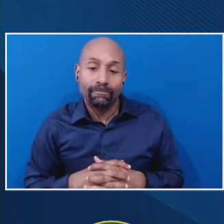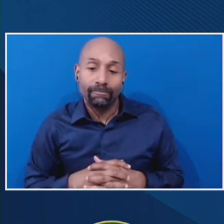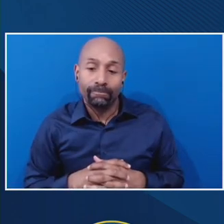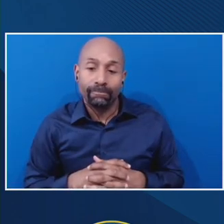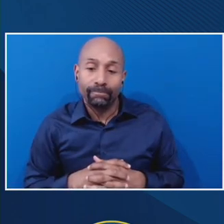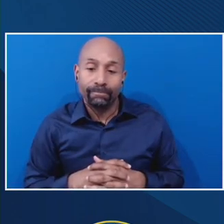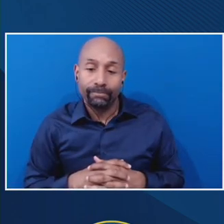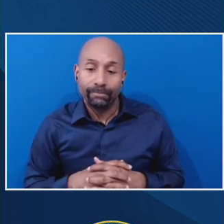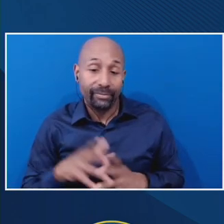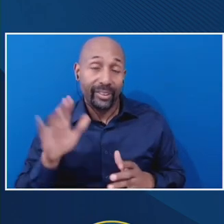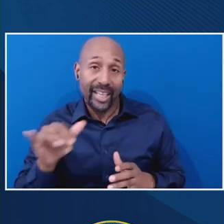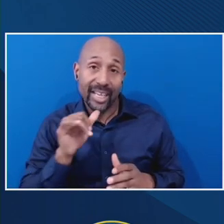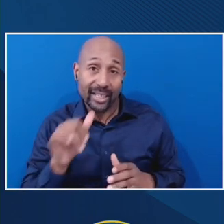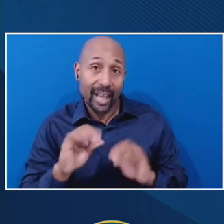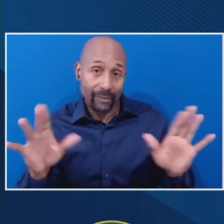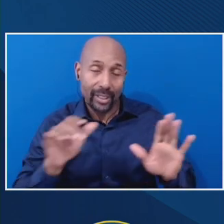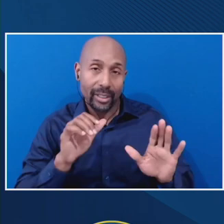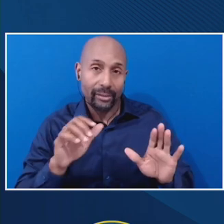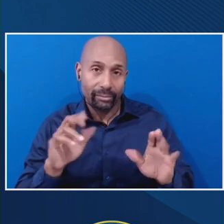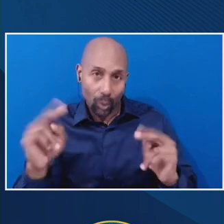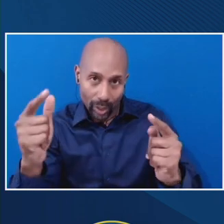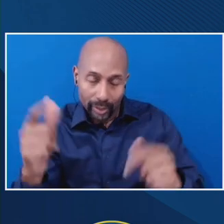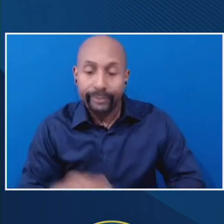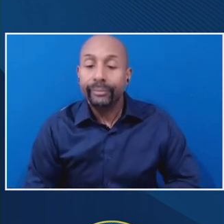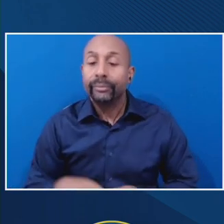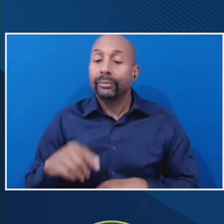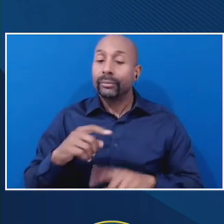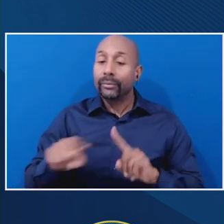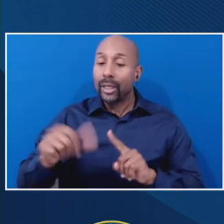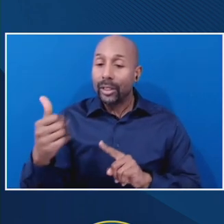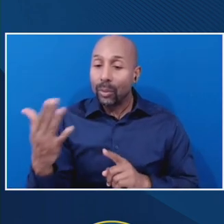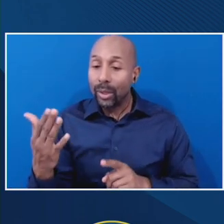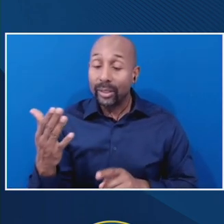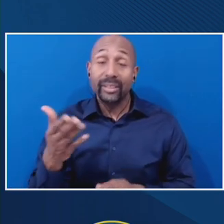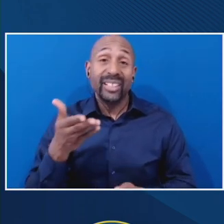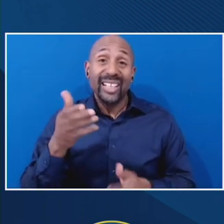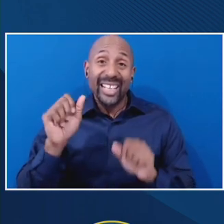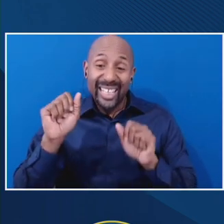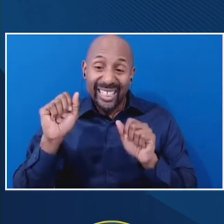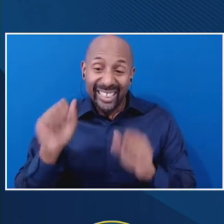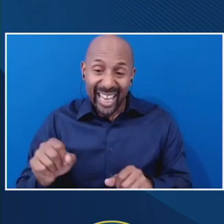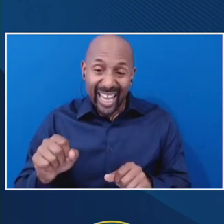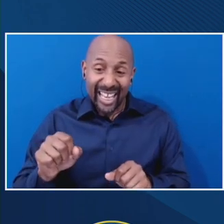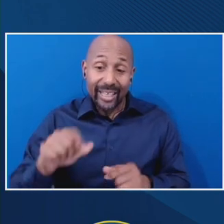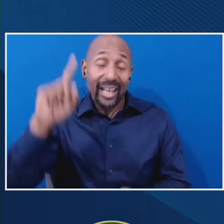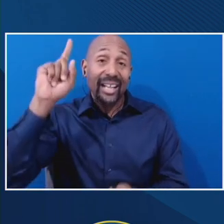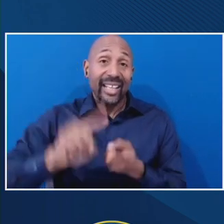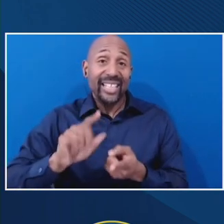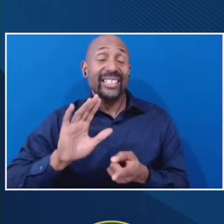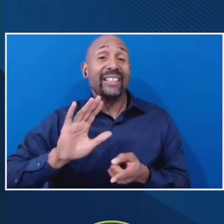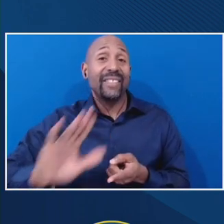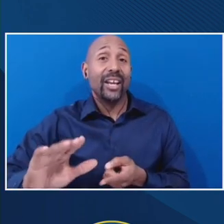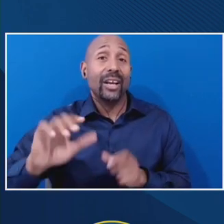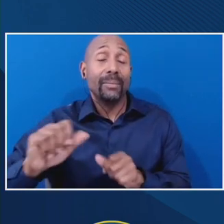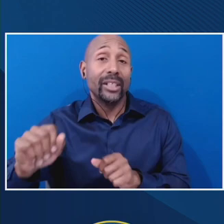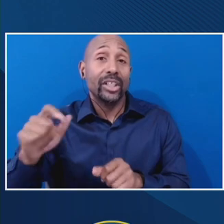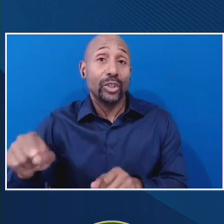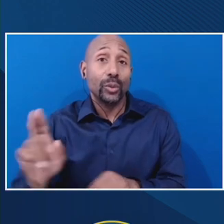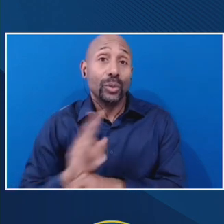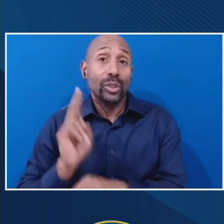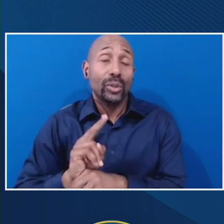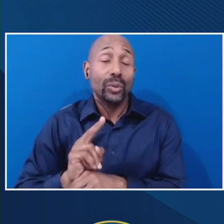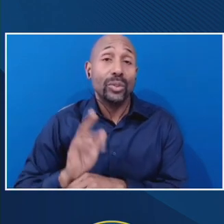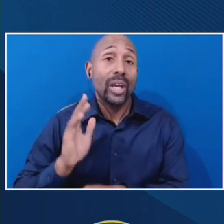depleting their eligibility for, uh, future aid, which is the consequence of making that first choice. Um,